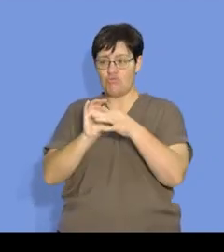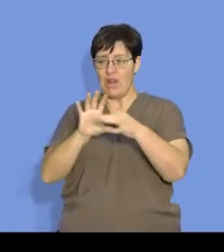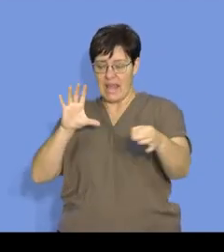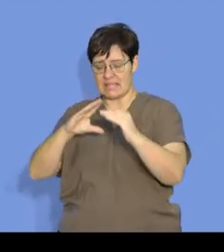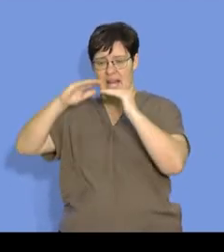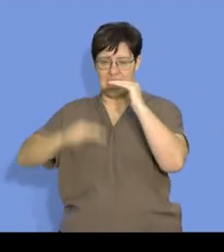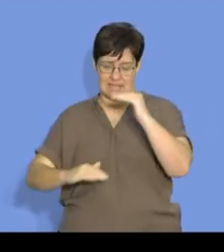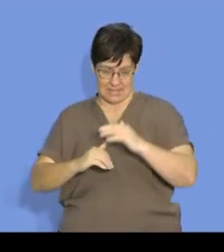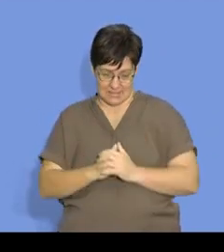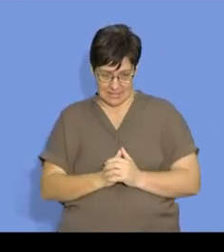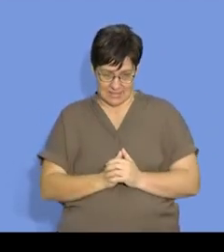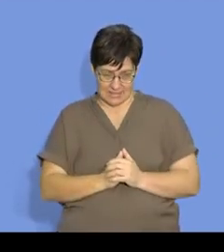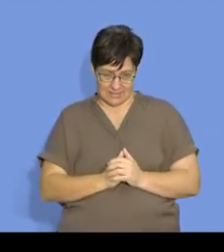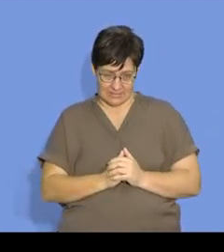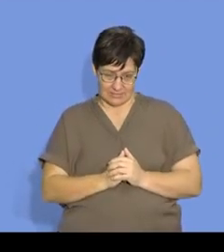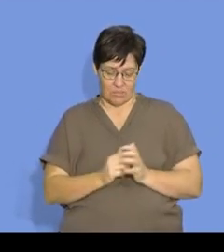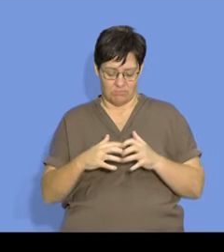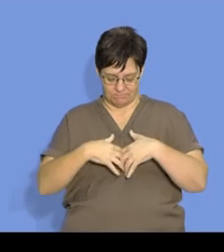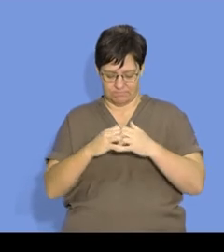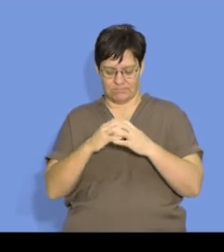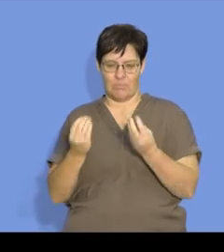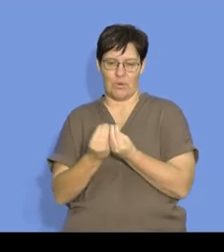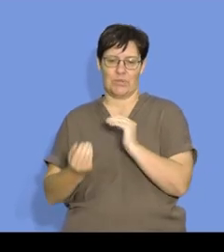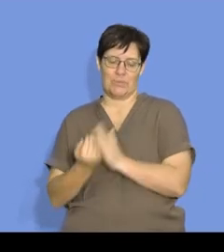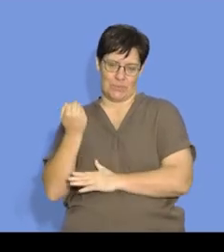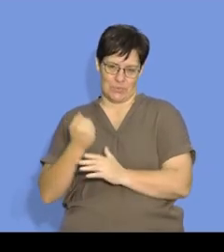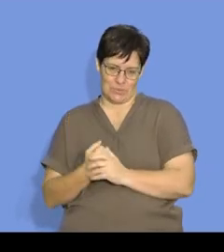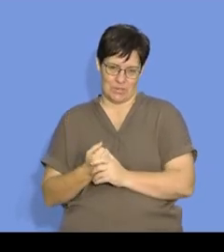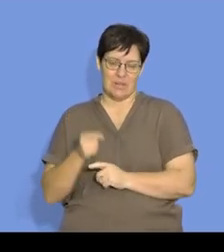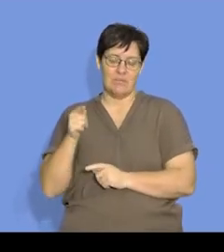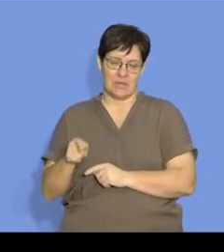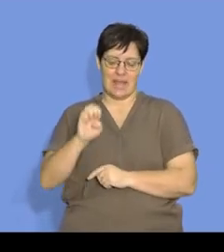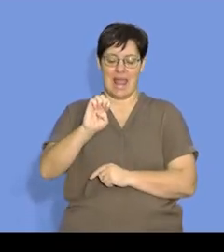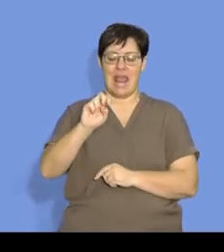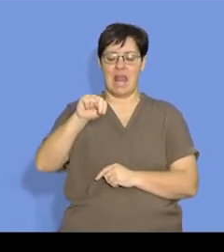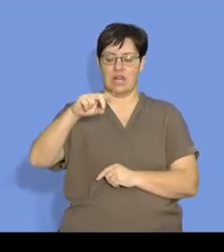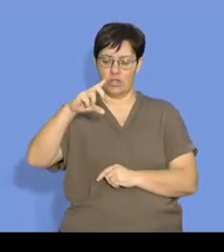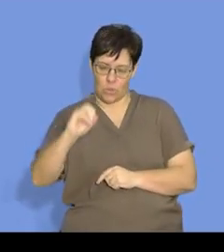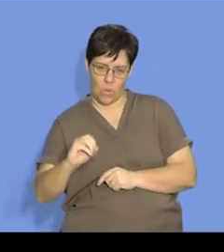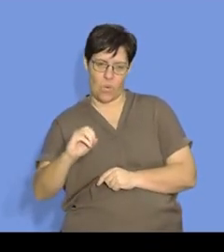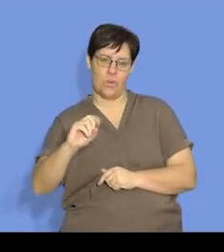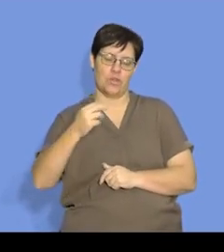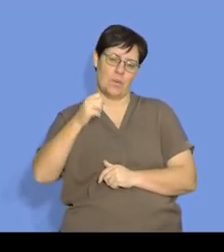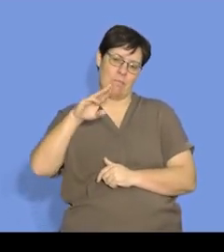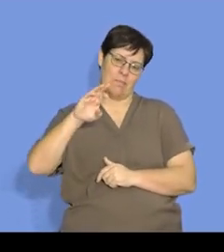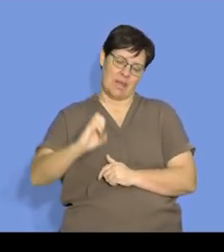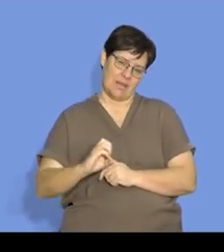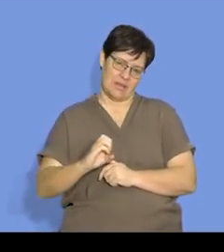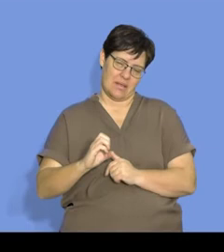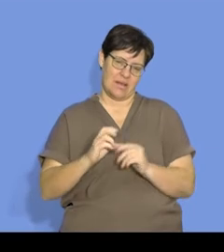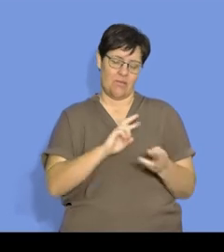during this reaction when the products are formed. Therefore, it is an endothermic reaction.